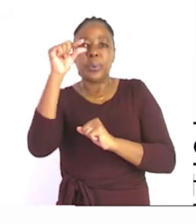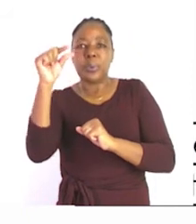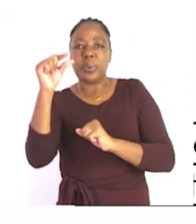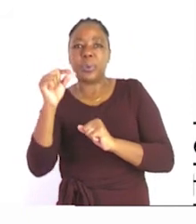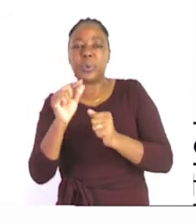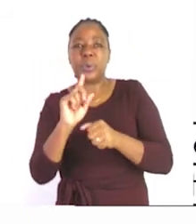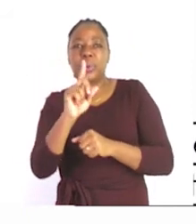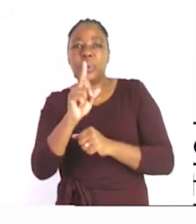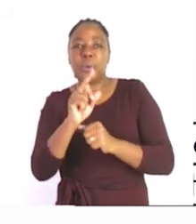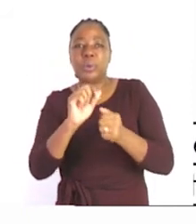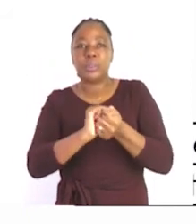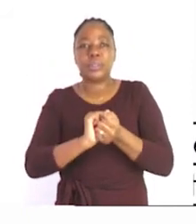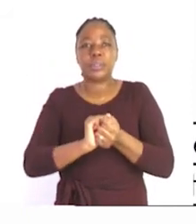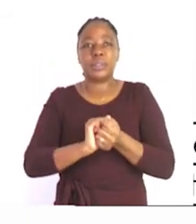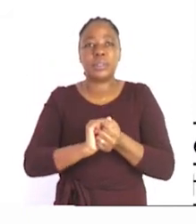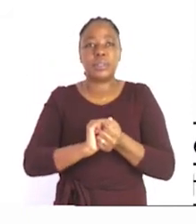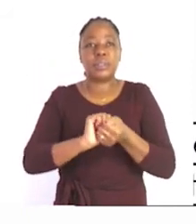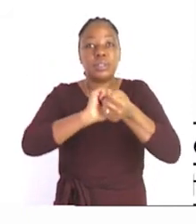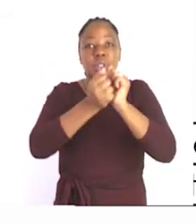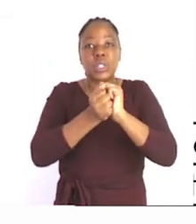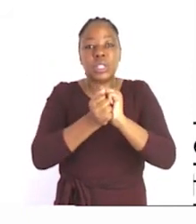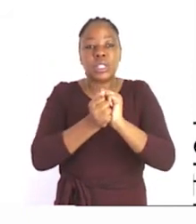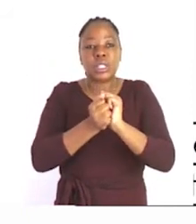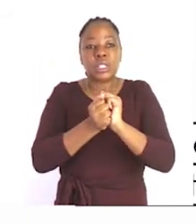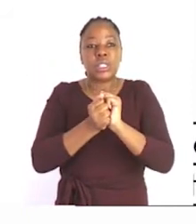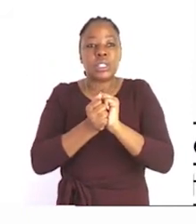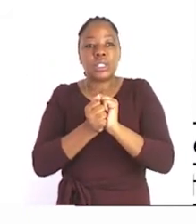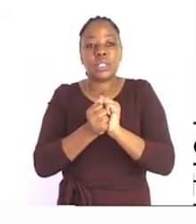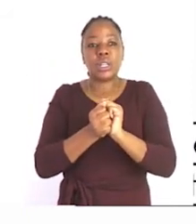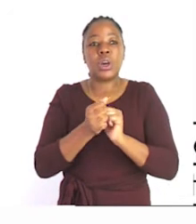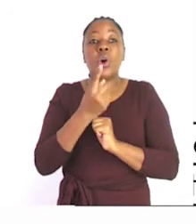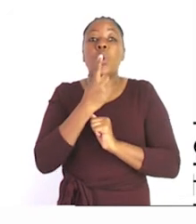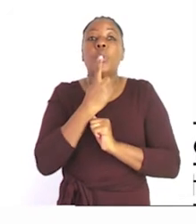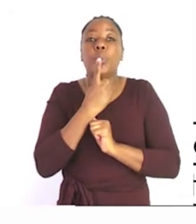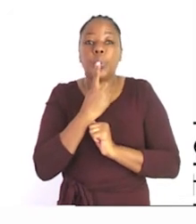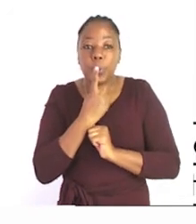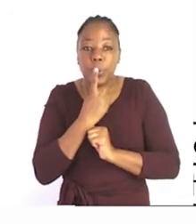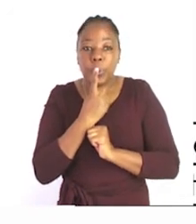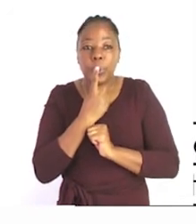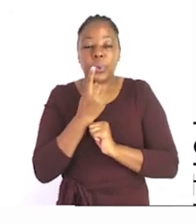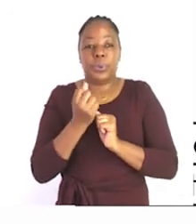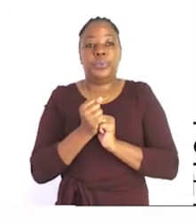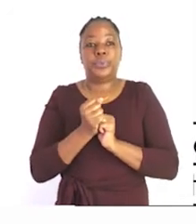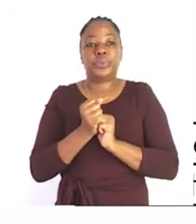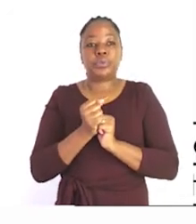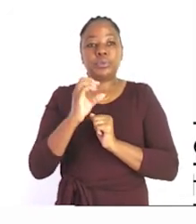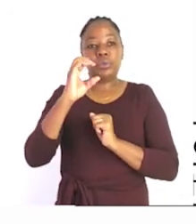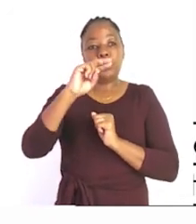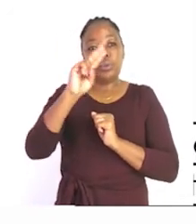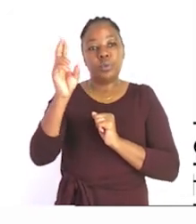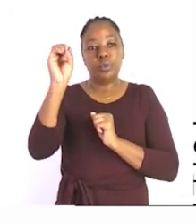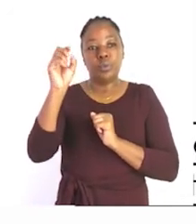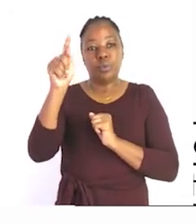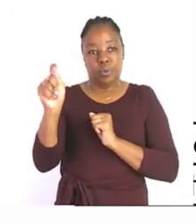cold which is hot so we can put the word hot on the space provided and